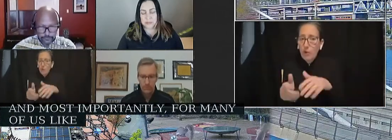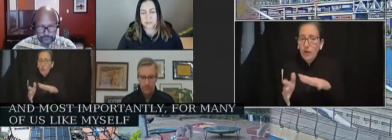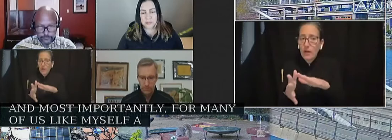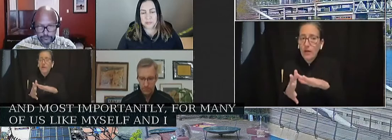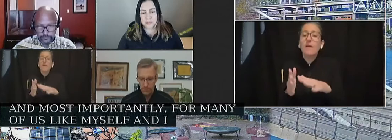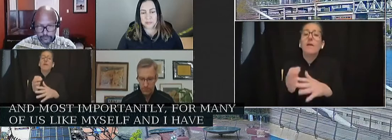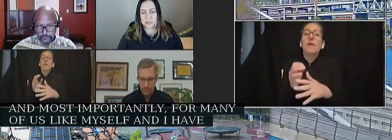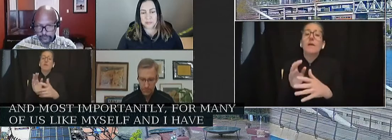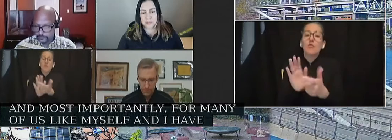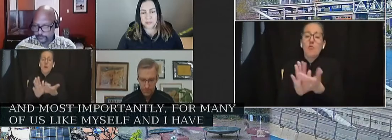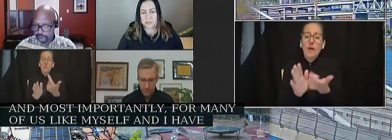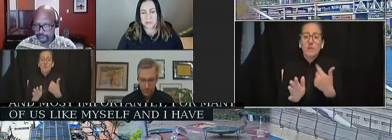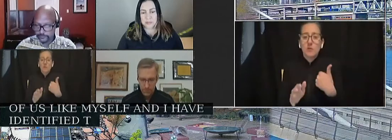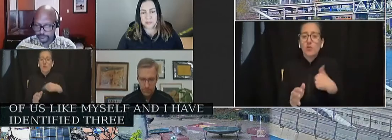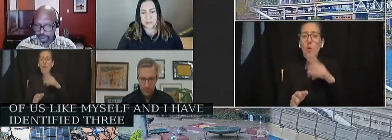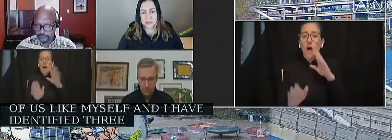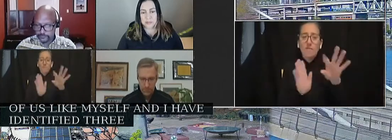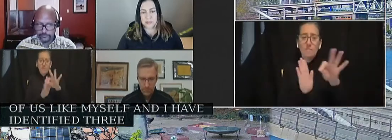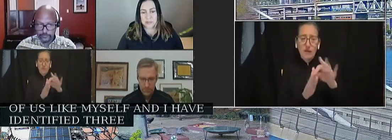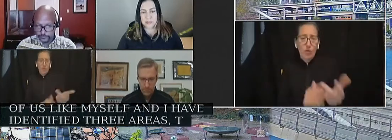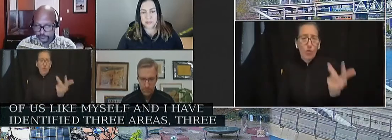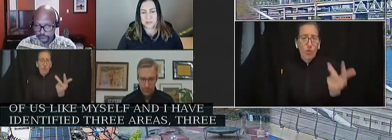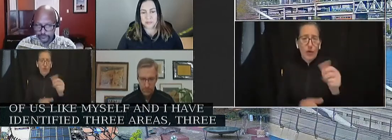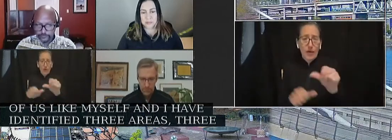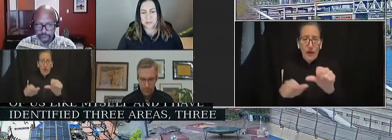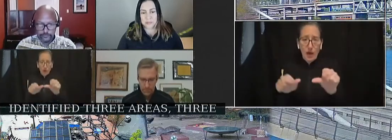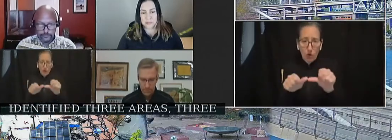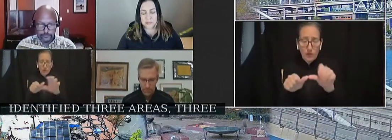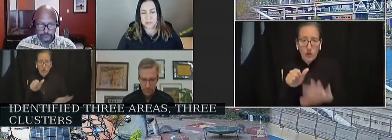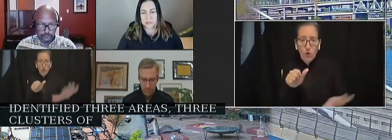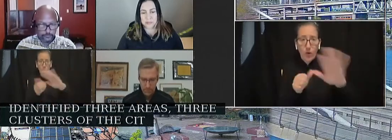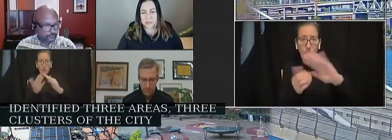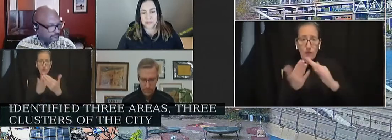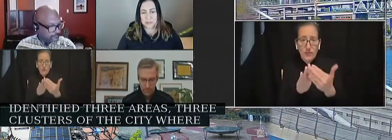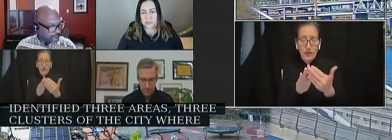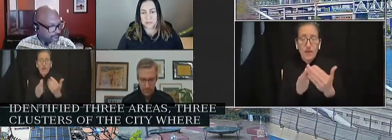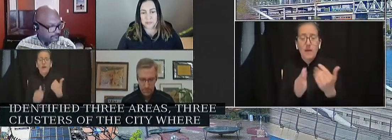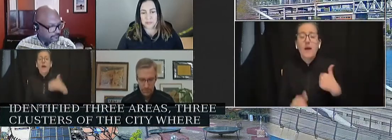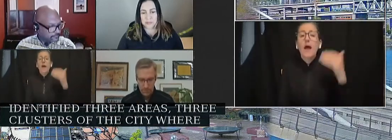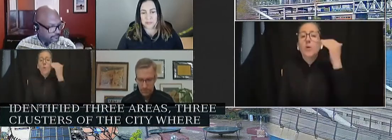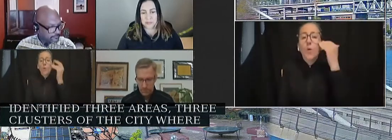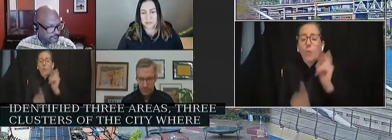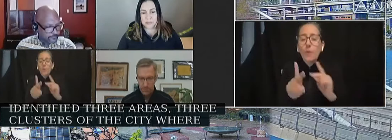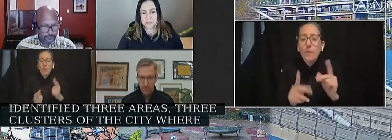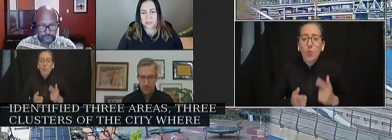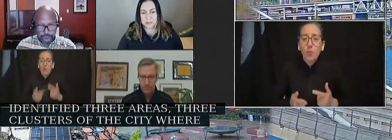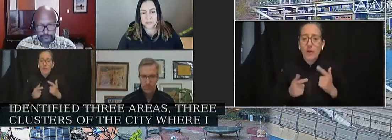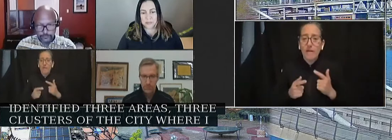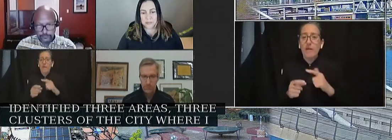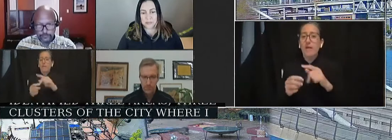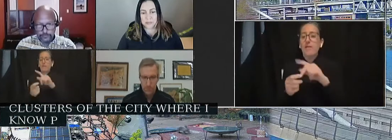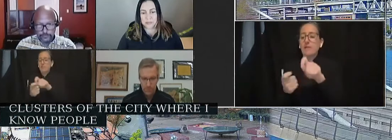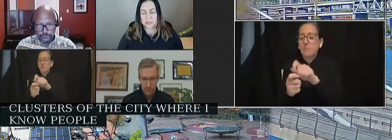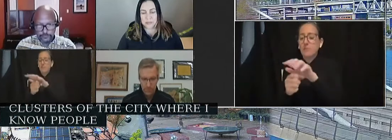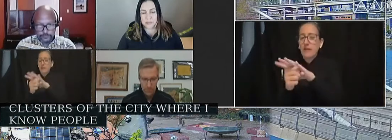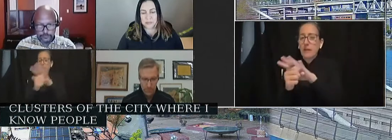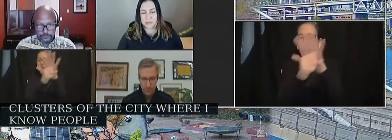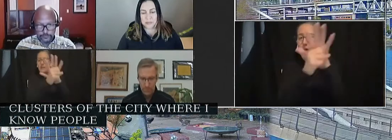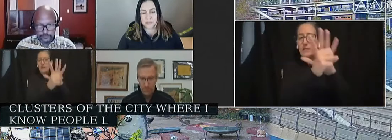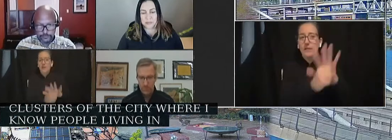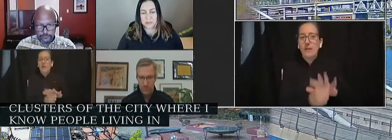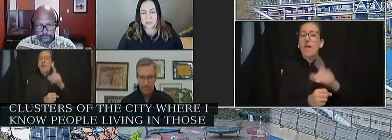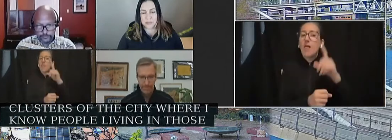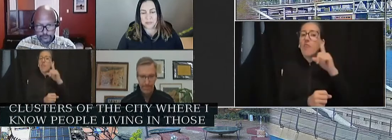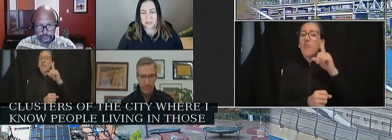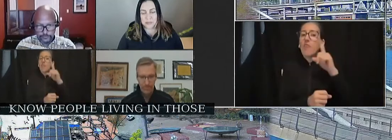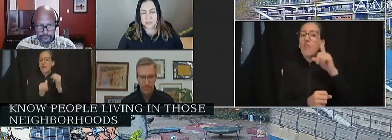three areas, three clusters of the city, where I know people living in those neighborhoods feel as I do. And